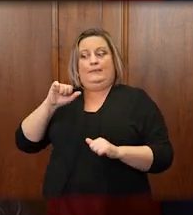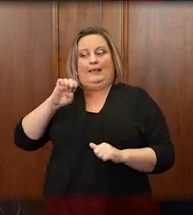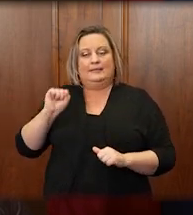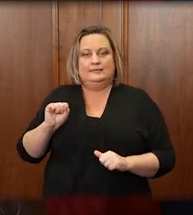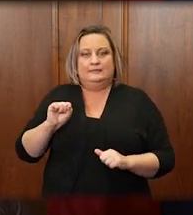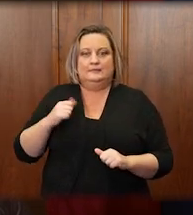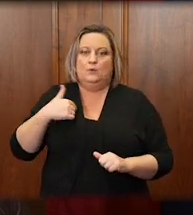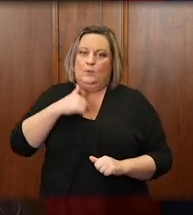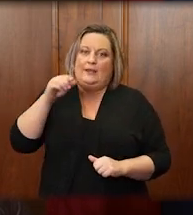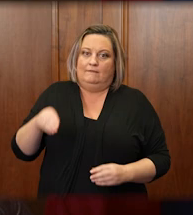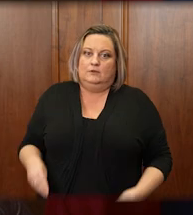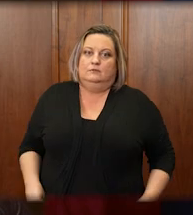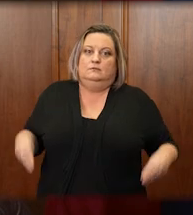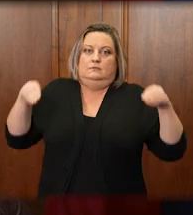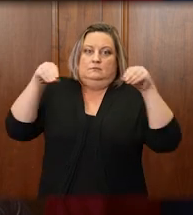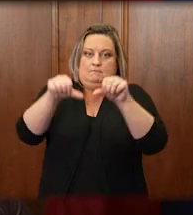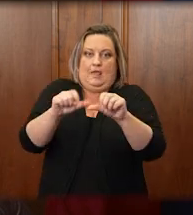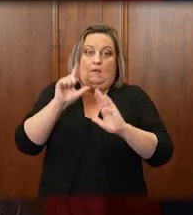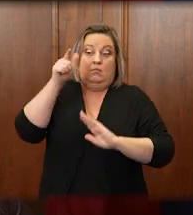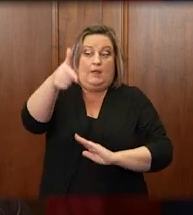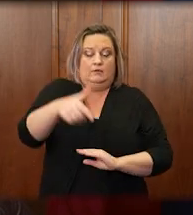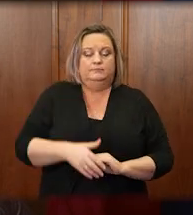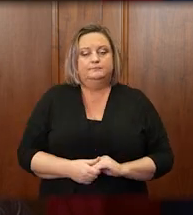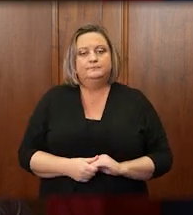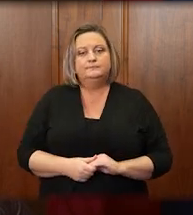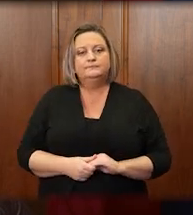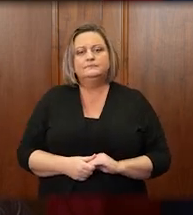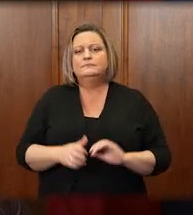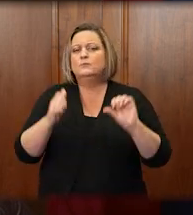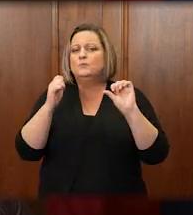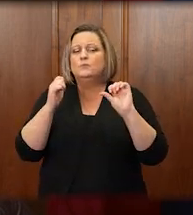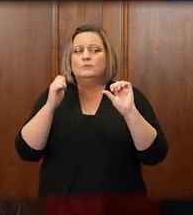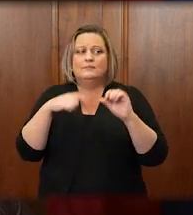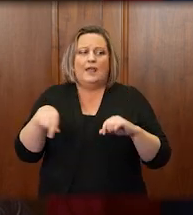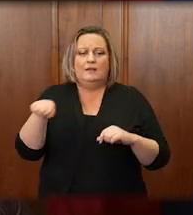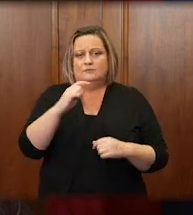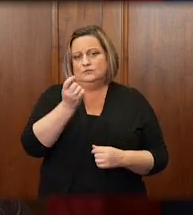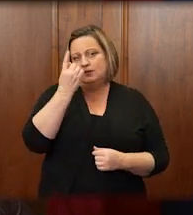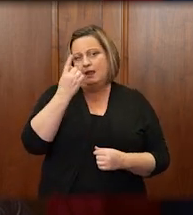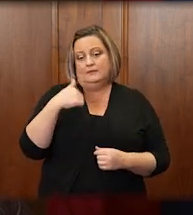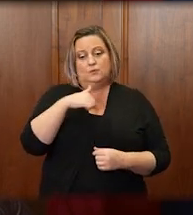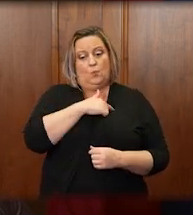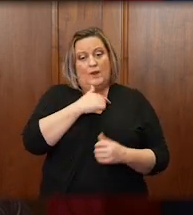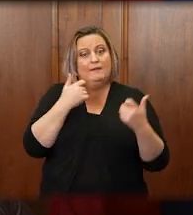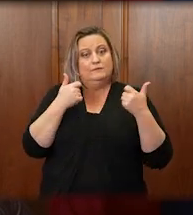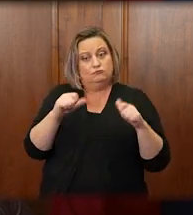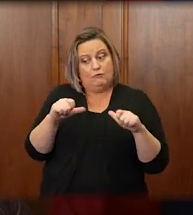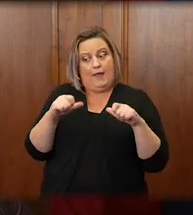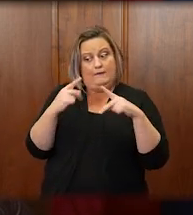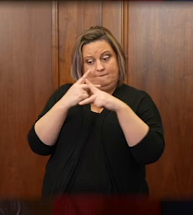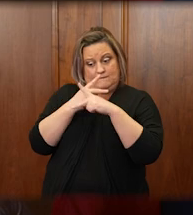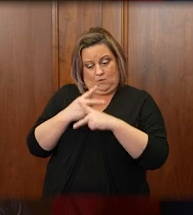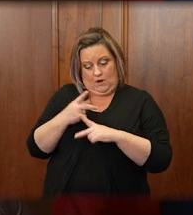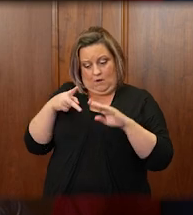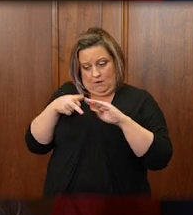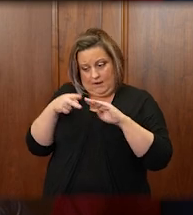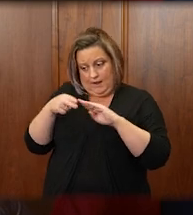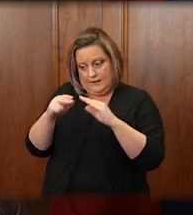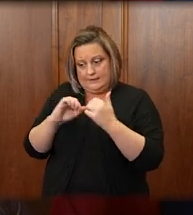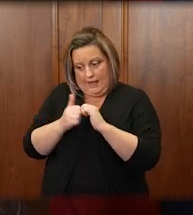But we all recognize where we are, and all levels of the judiciary have taken steps to cut what they can.